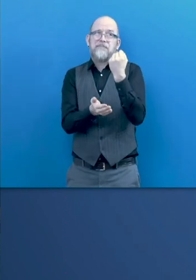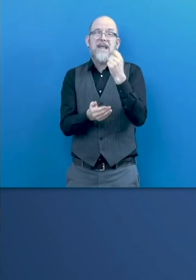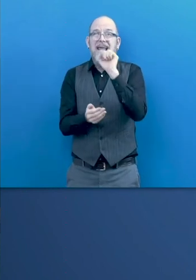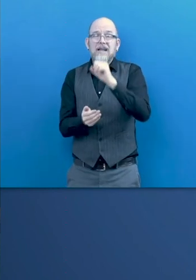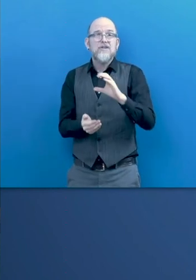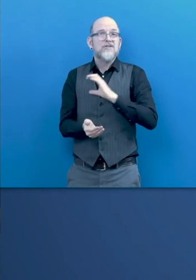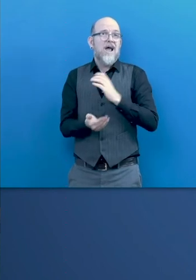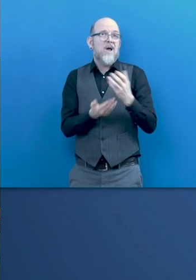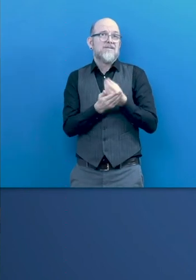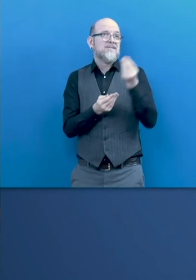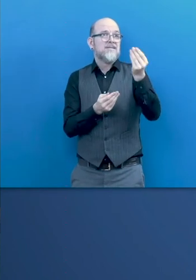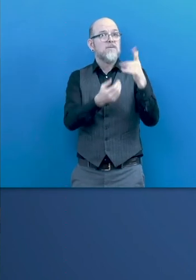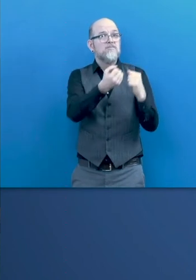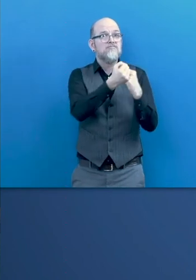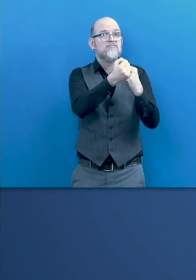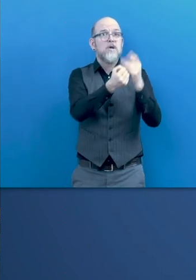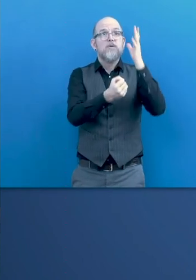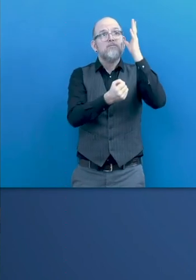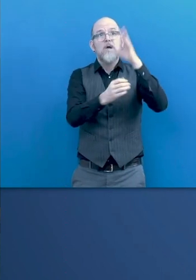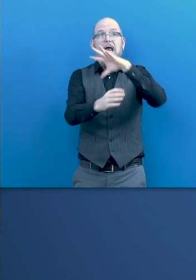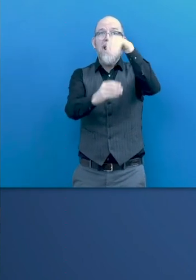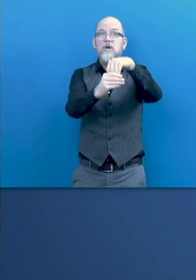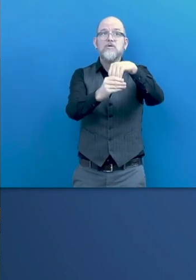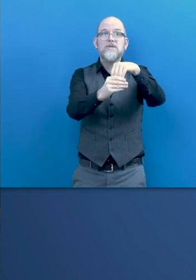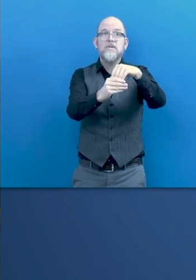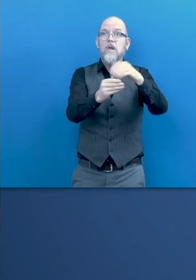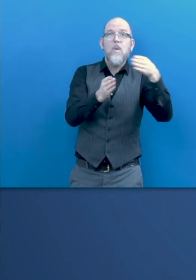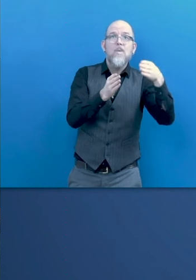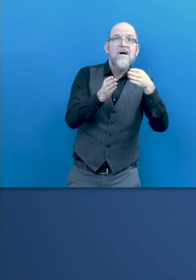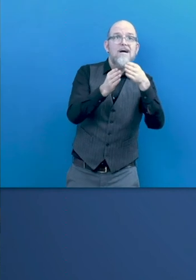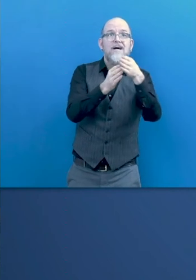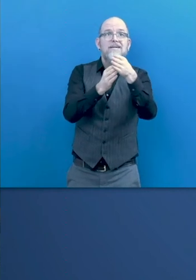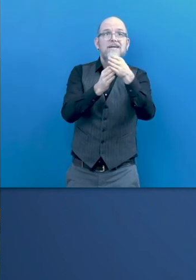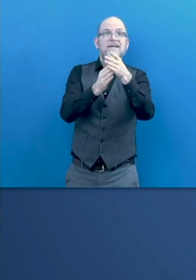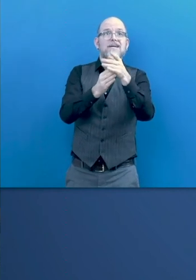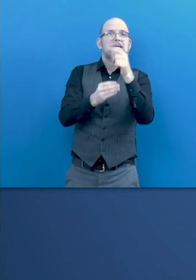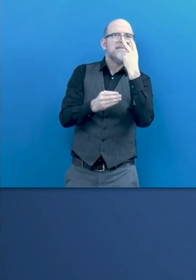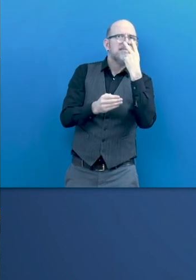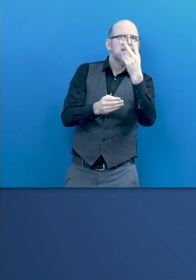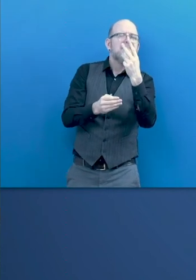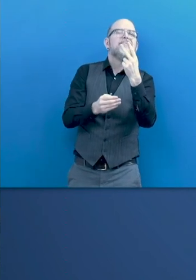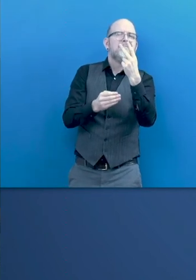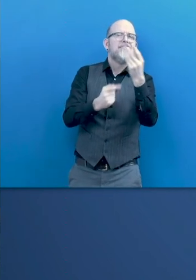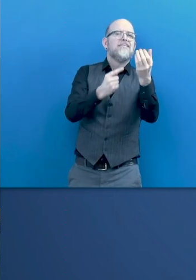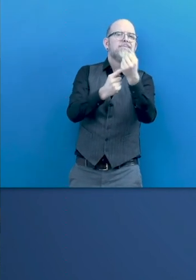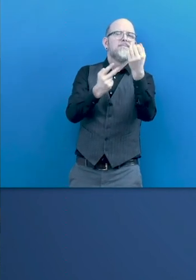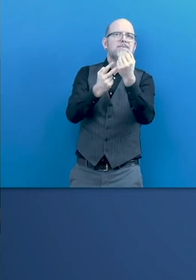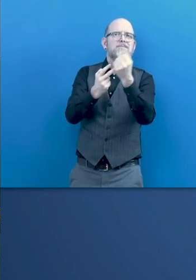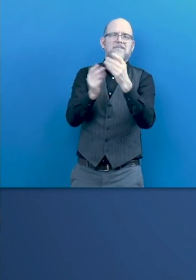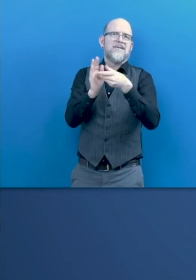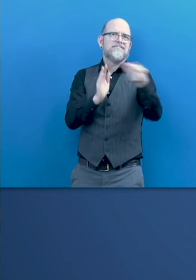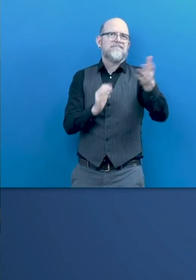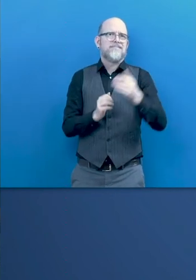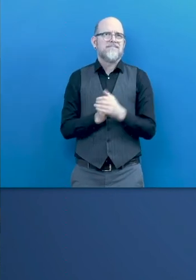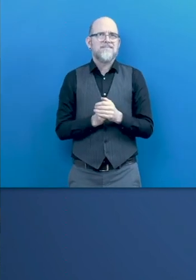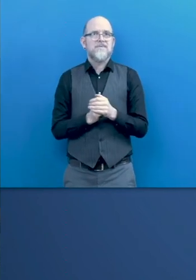approach to bring people with disabilities into the discussion in a meaningful way, not just through corporate social investment,